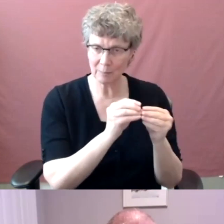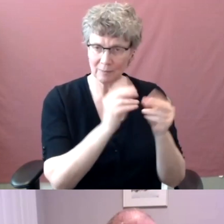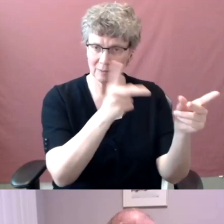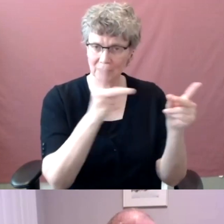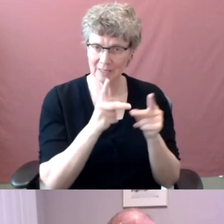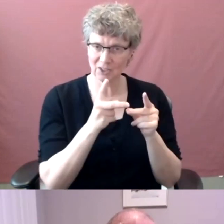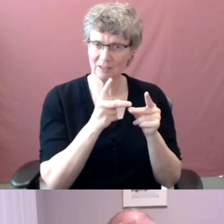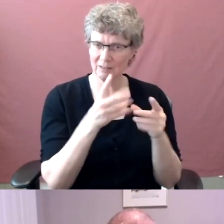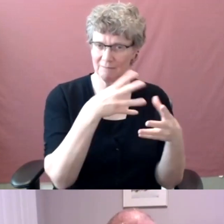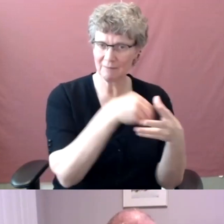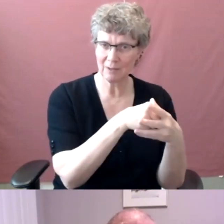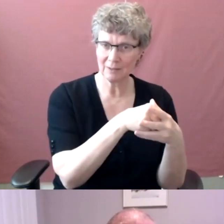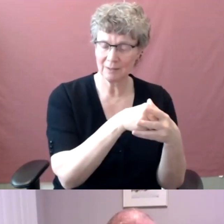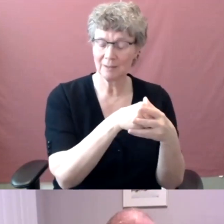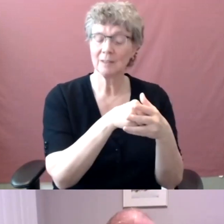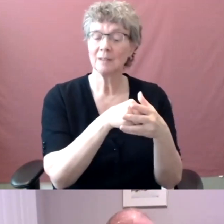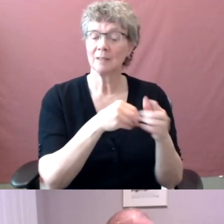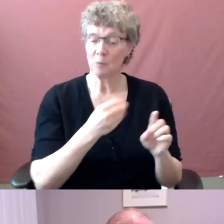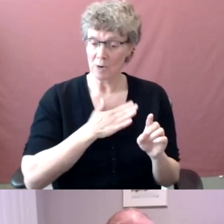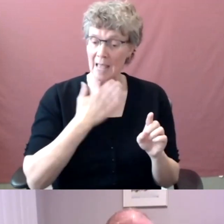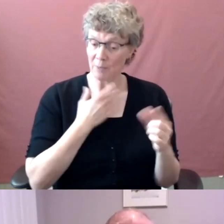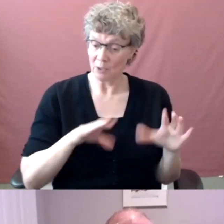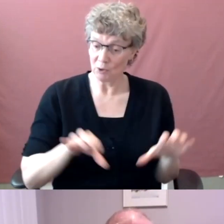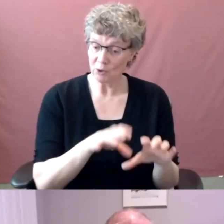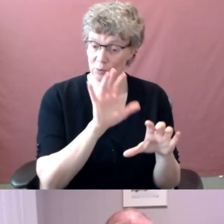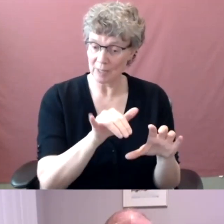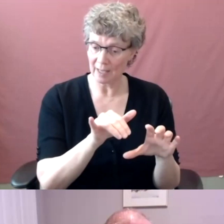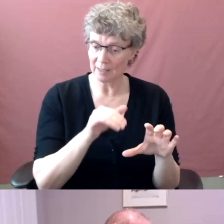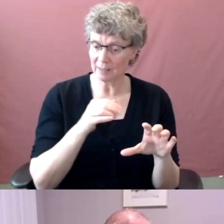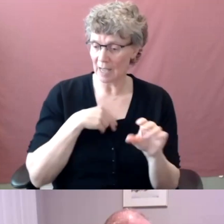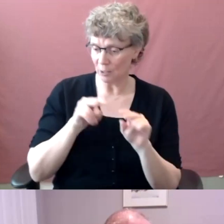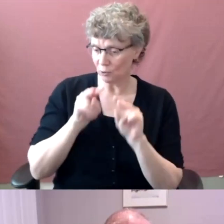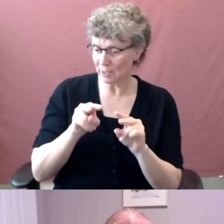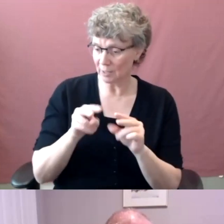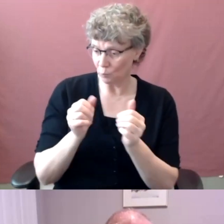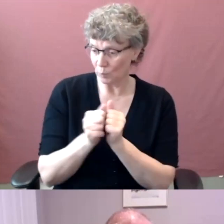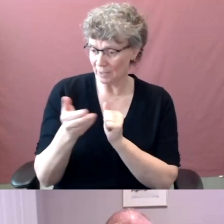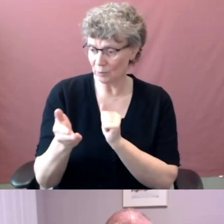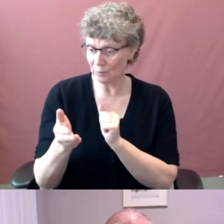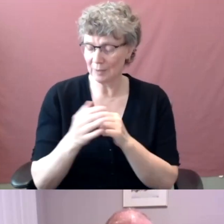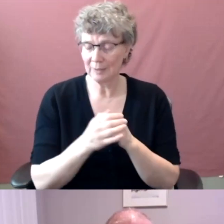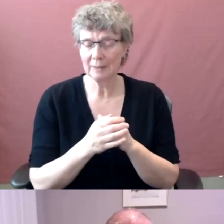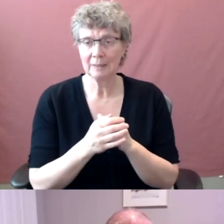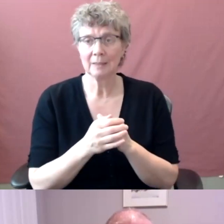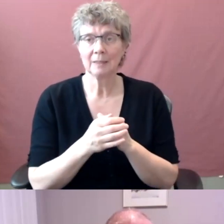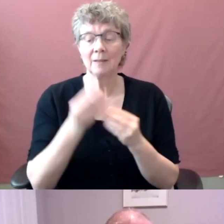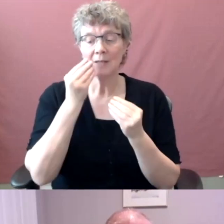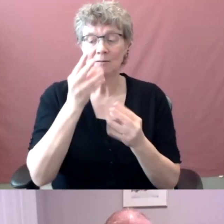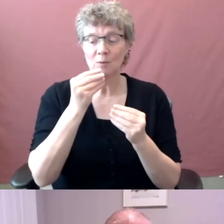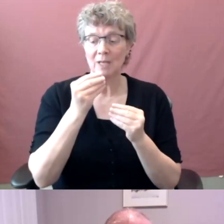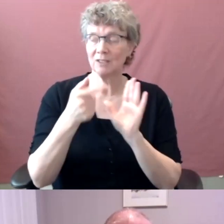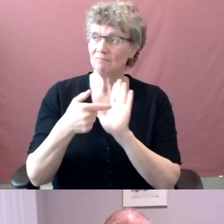create that and have a look at it with you though. The, the information that was presented to Dean's council